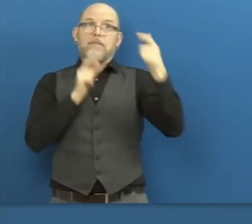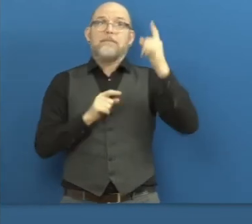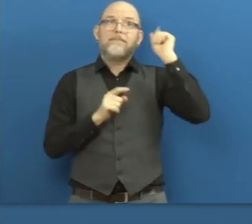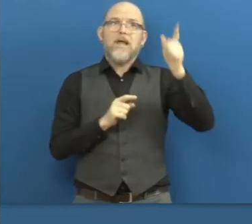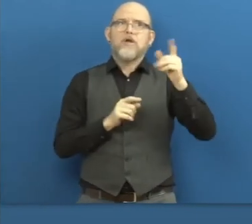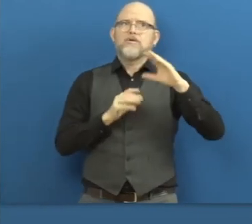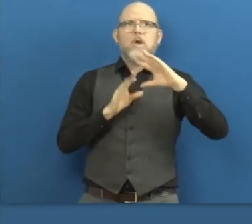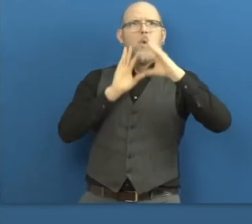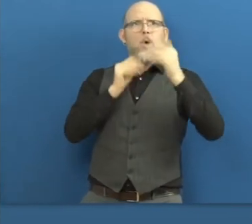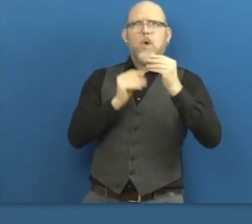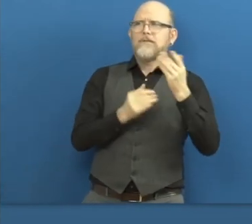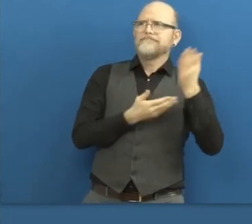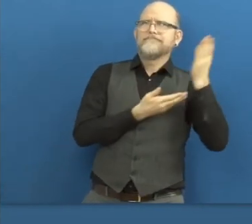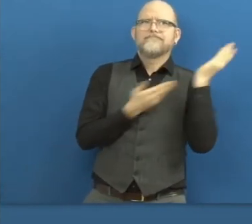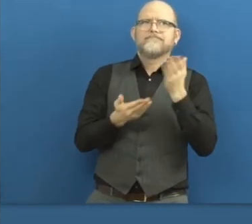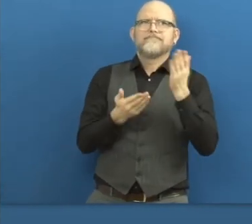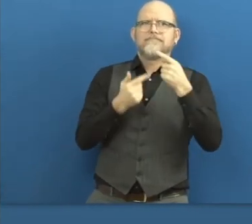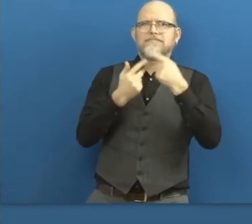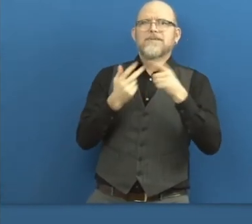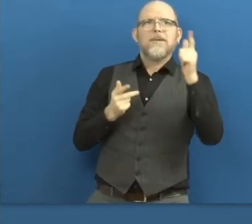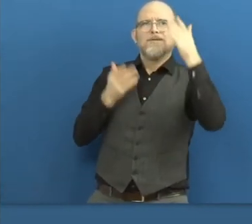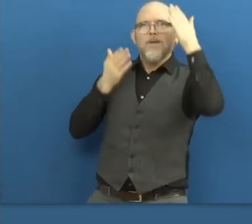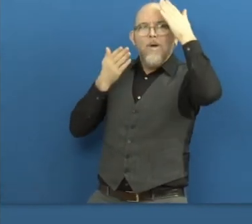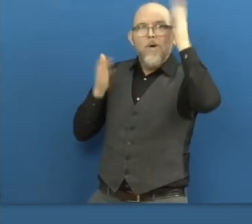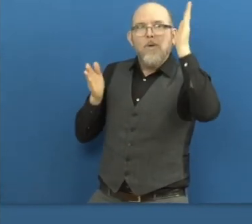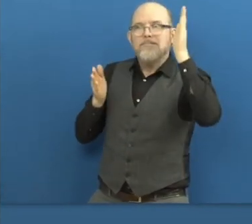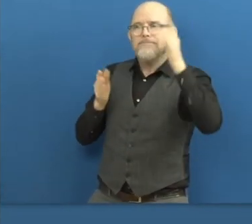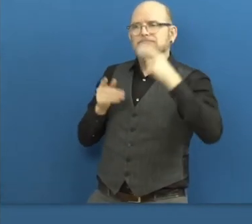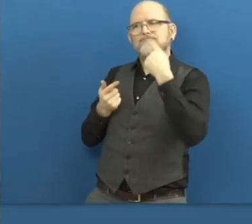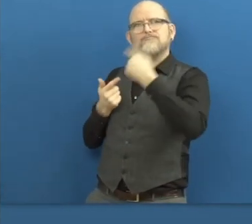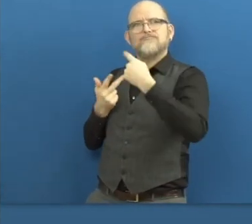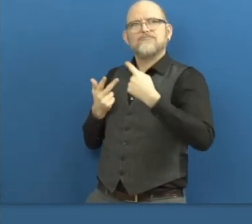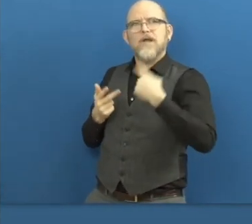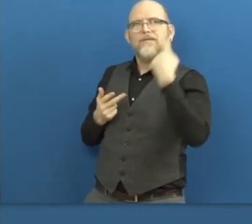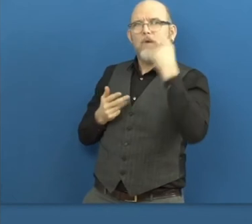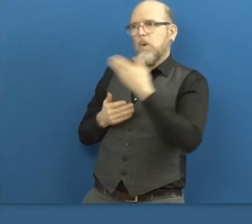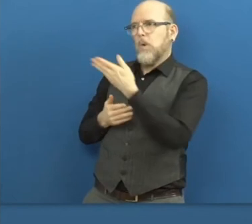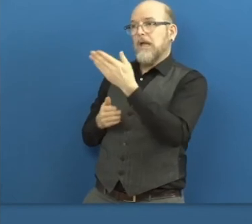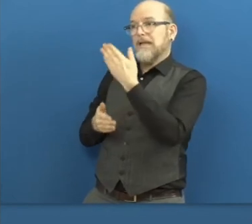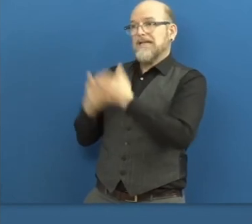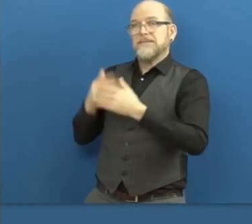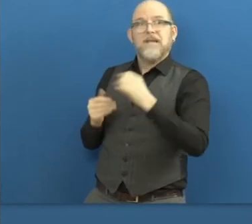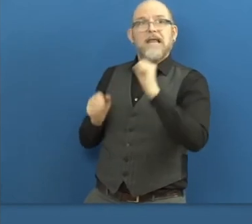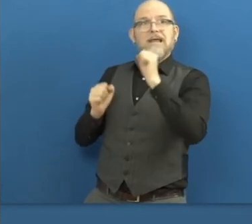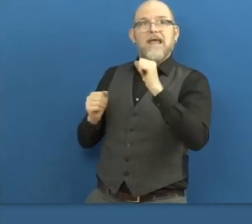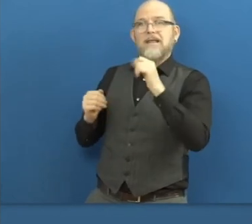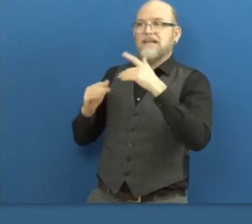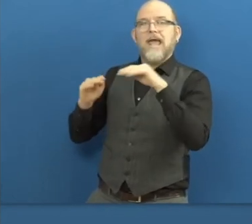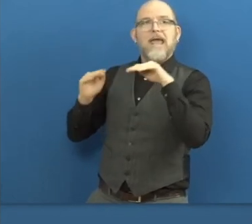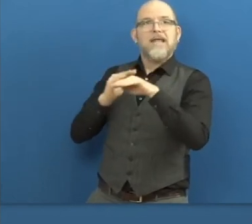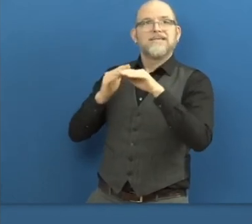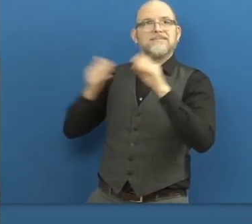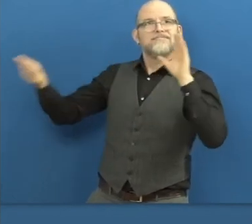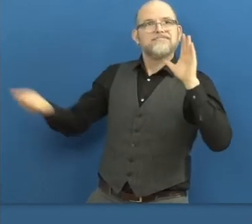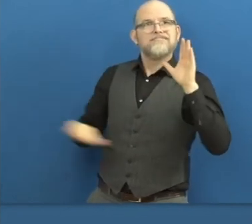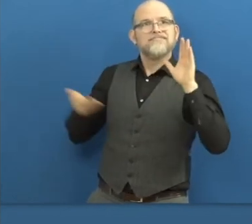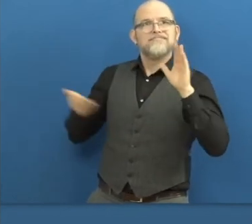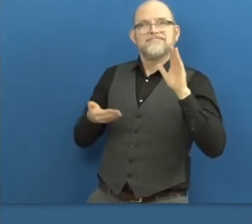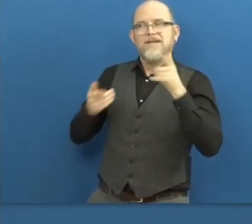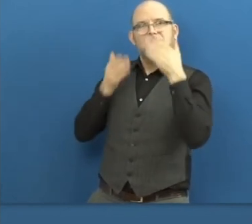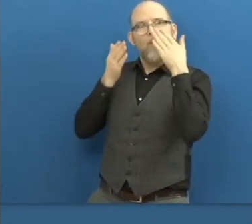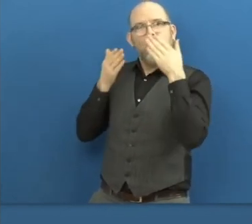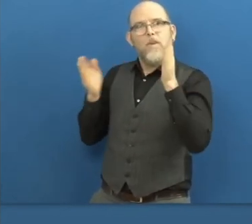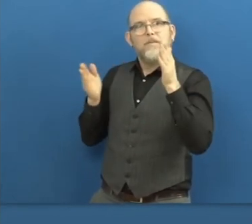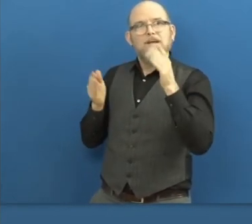ready to receive a wide variety of people with differing disabilities, making sure that their places are physically